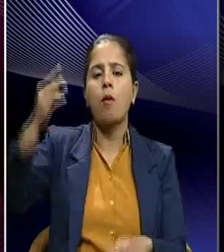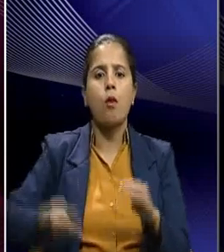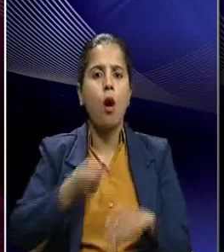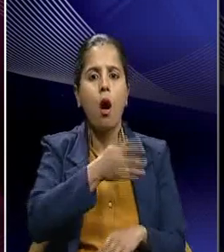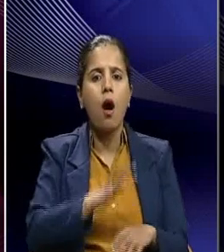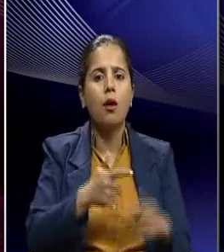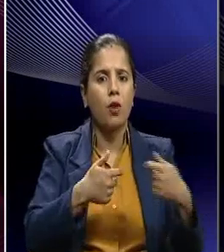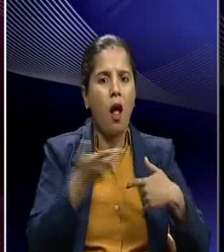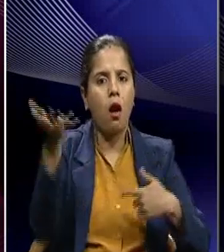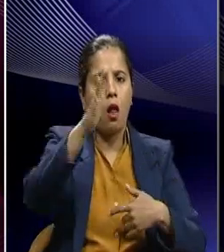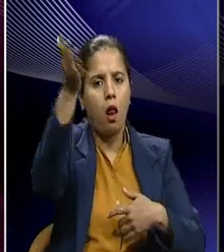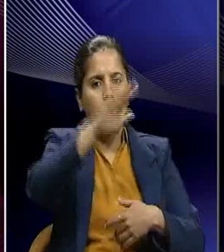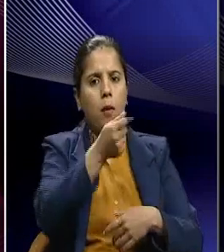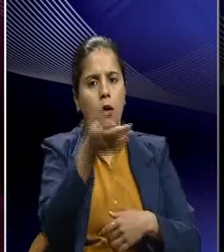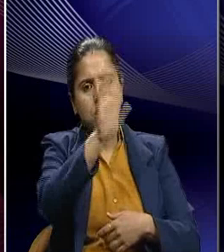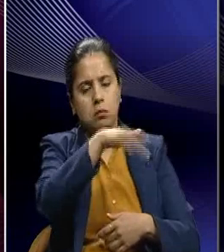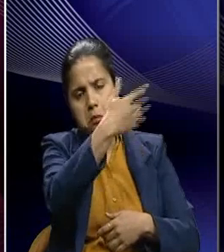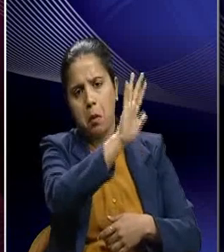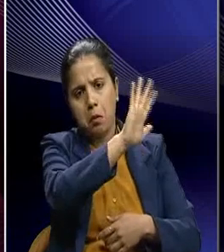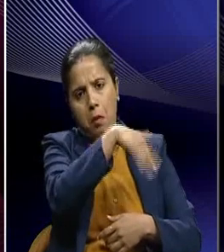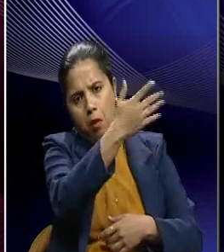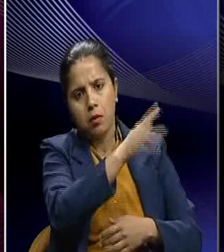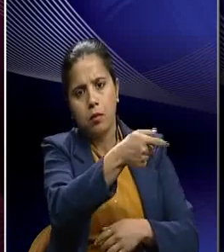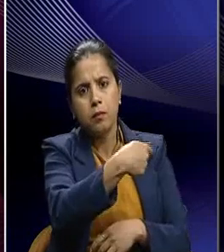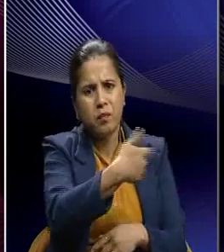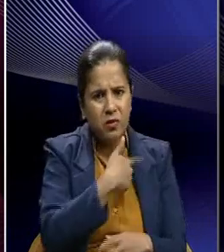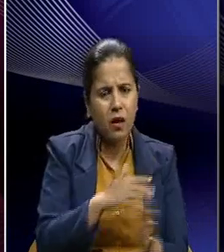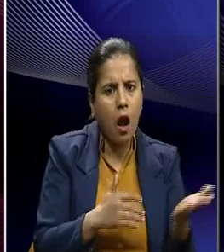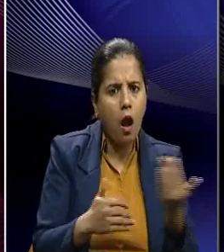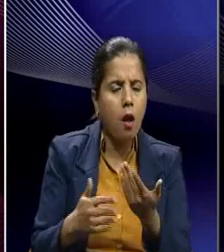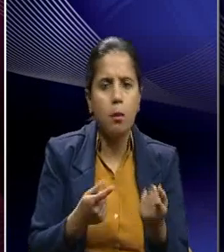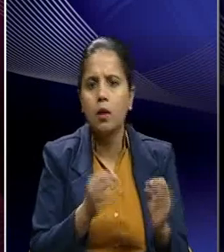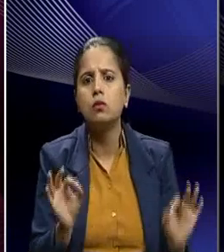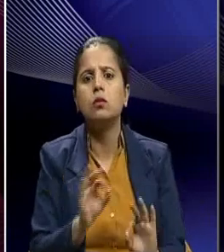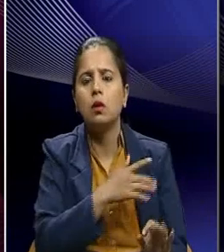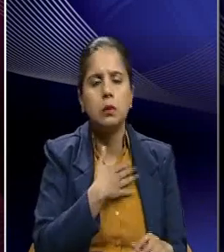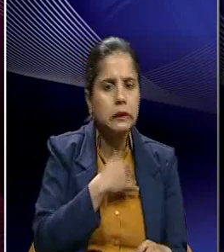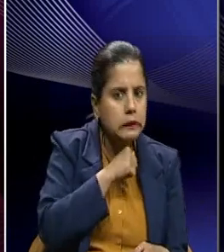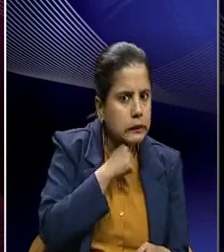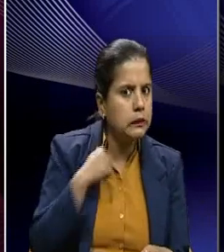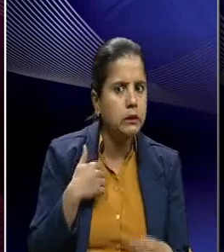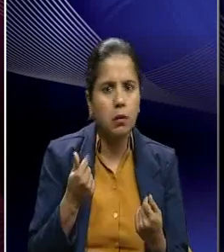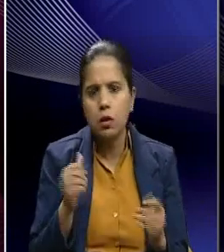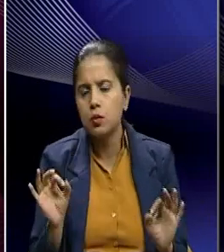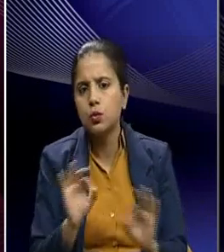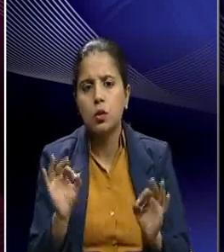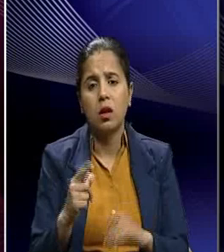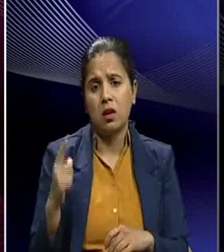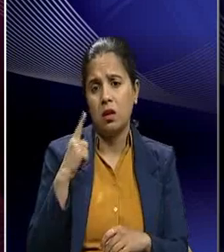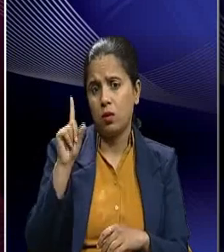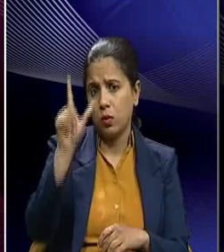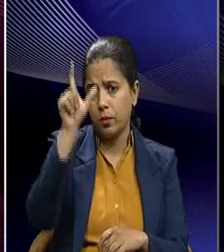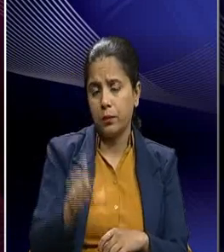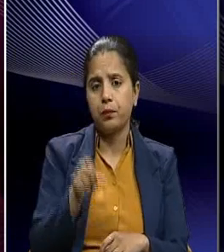which definitely were to be given to them. And one of the leaders called